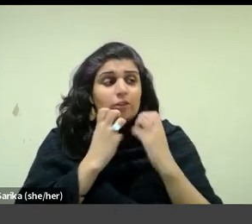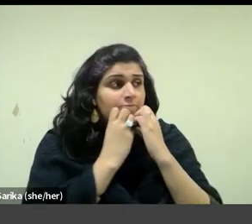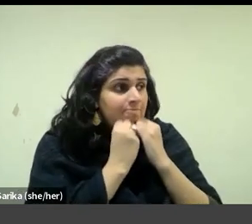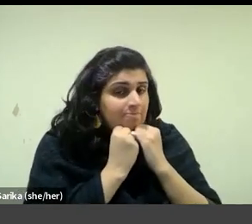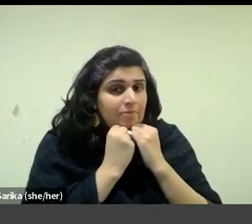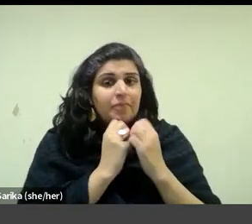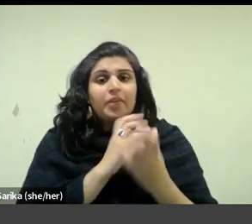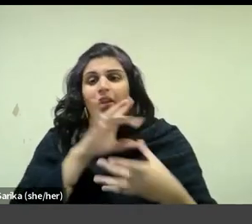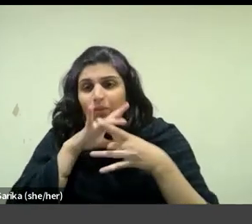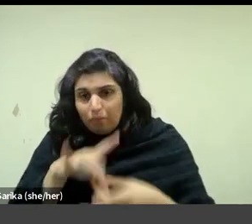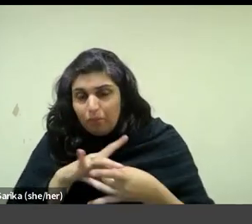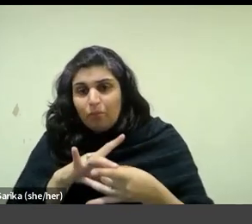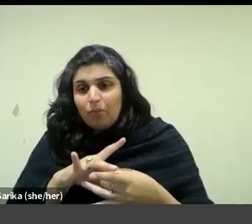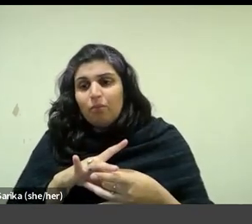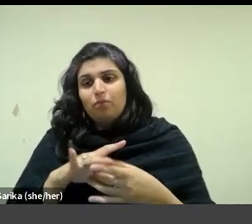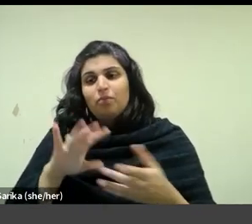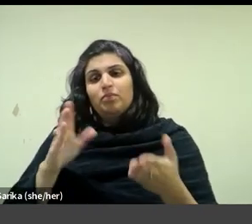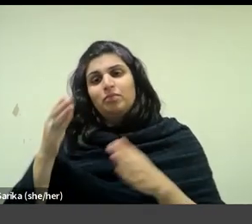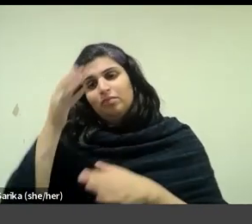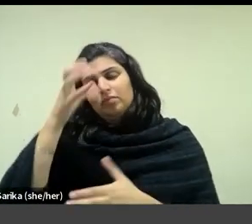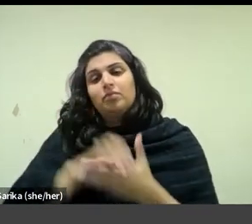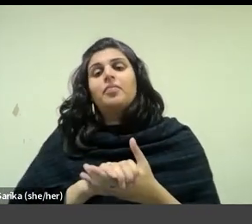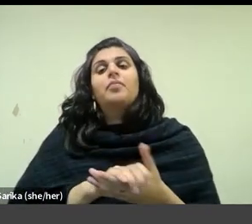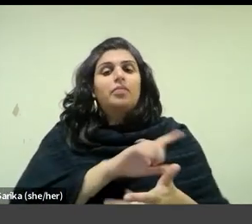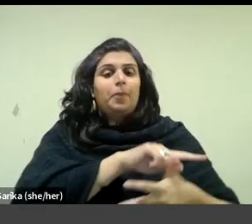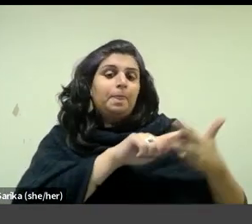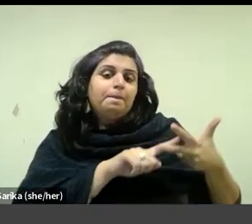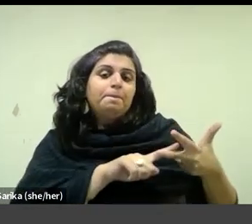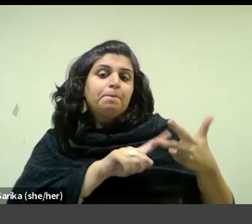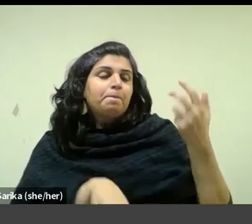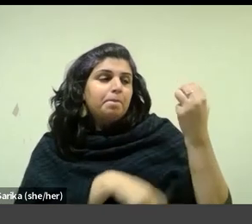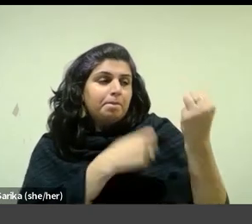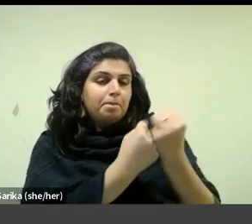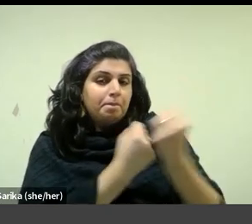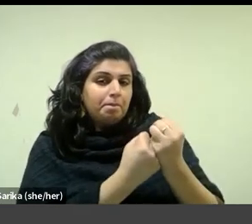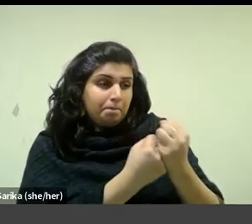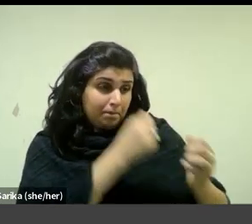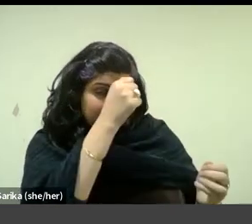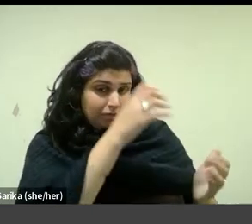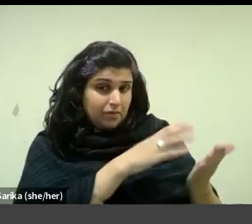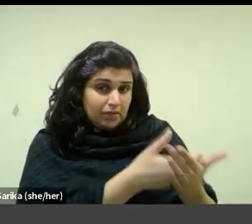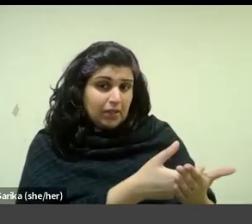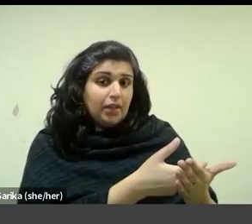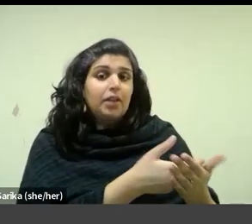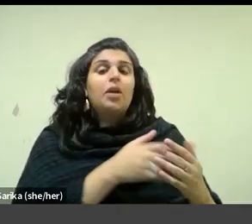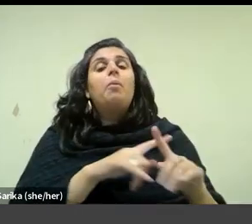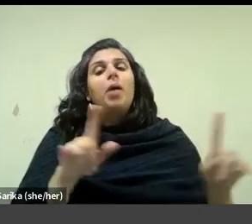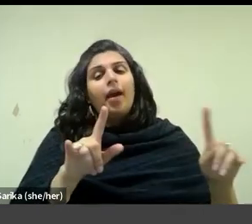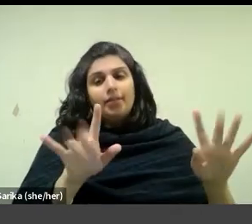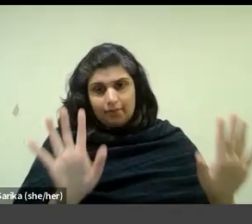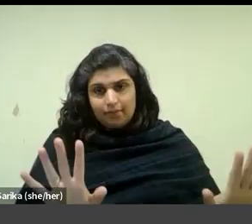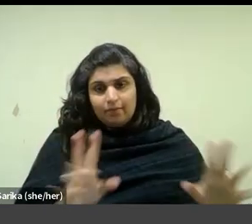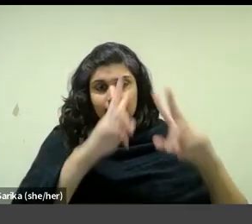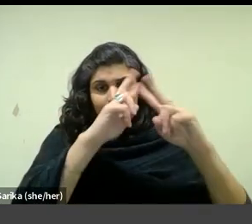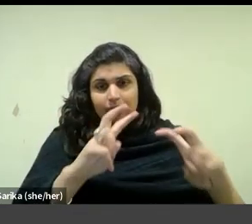widowhood underpinned the material support Madame Voyard gave her son. But, more fundamentally, she